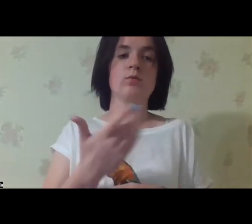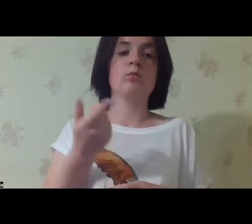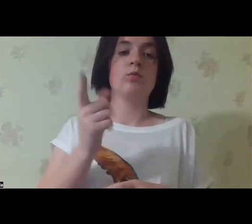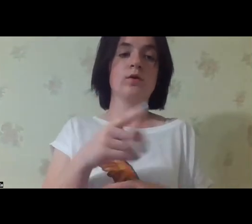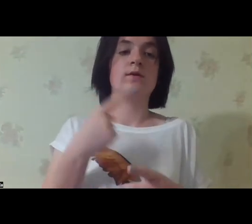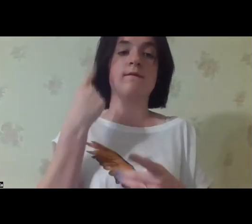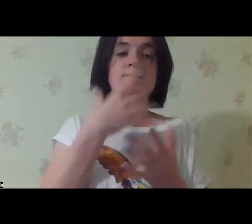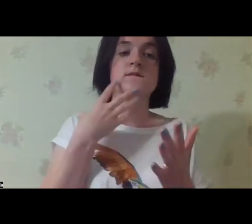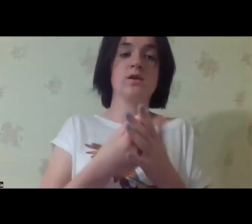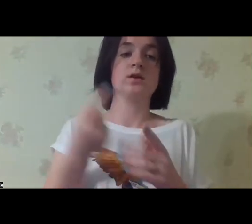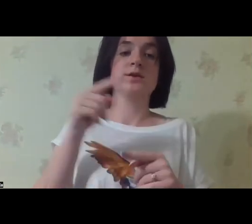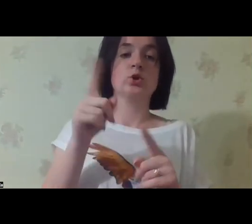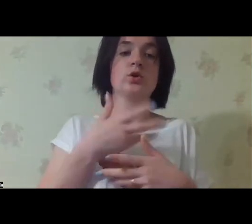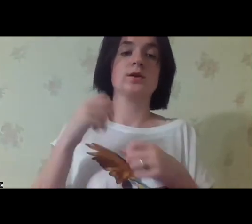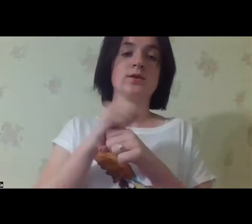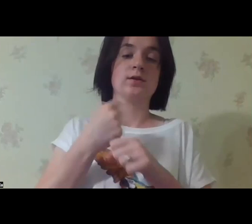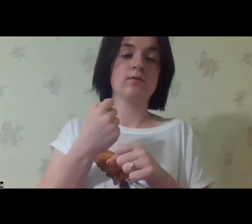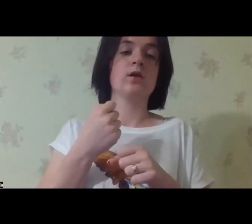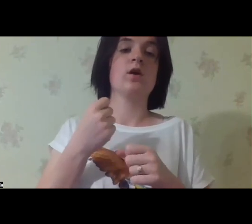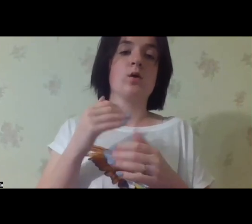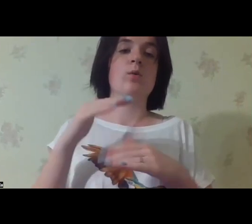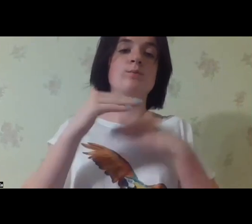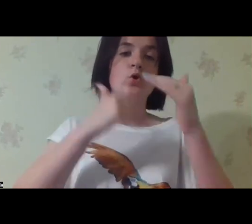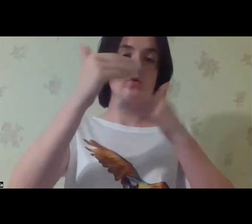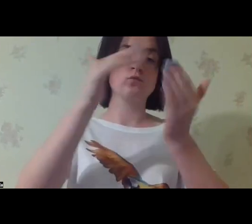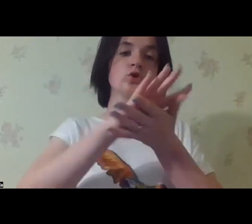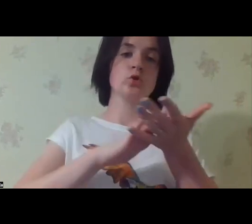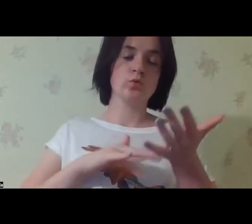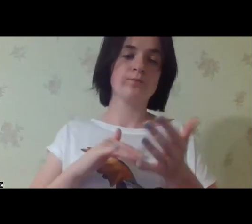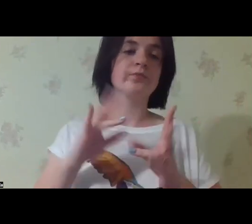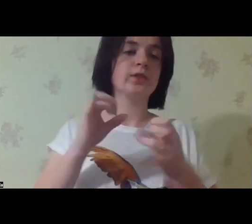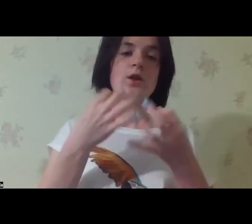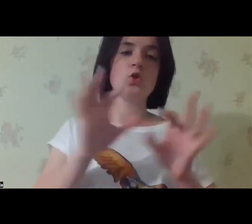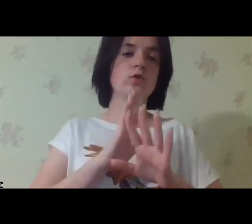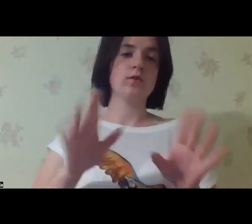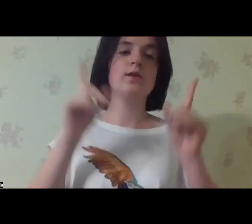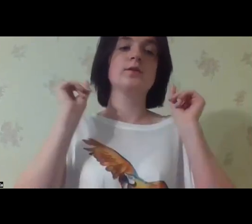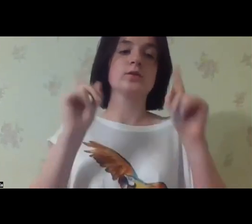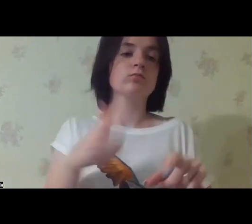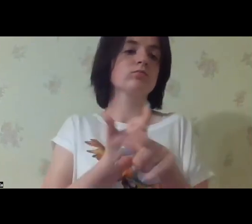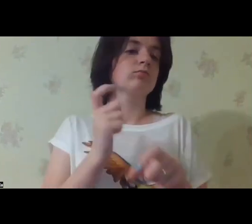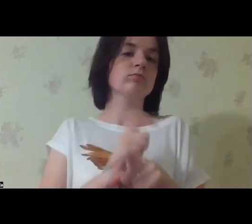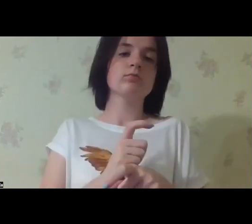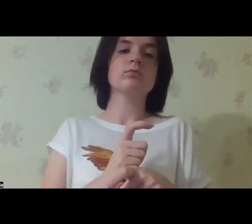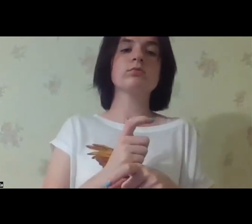It's very important to have it. So thank you for that, because this is something that is pushing us forward.